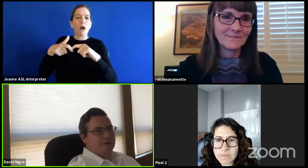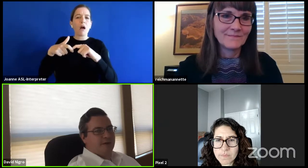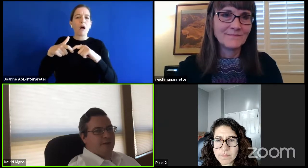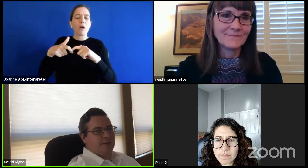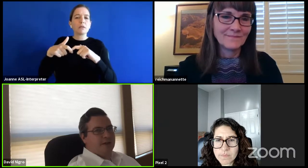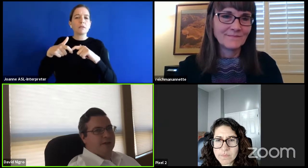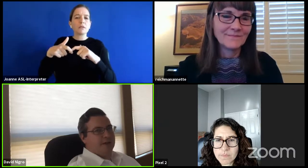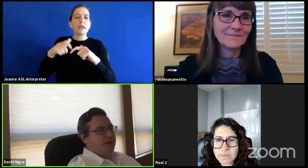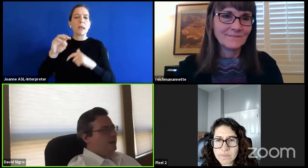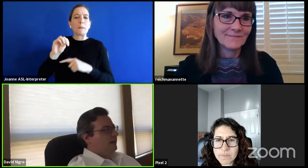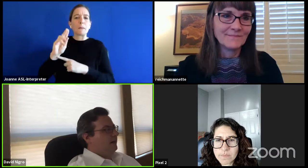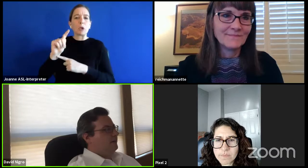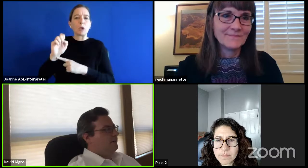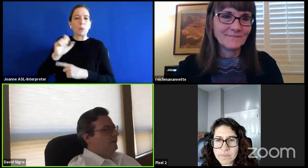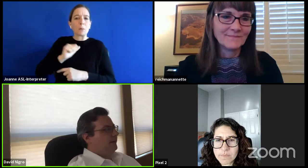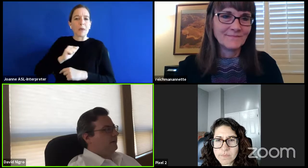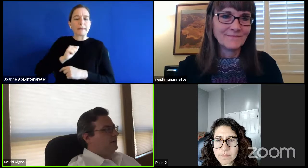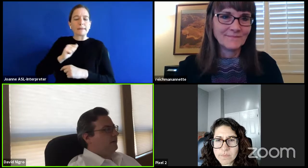opportunity to comment but